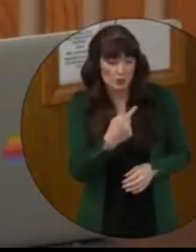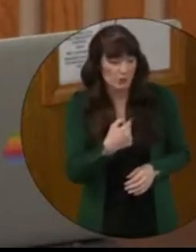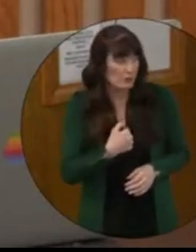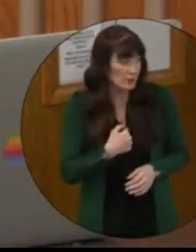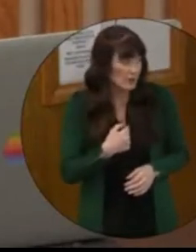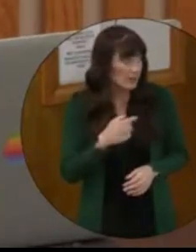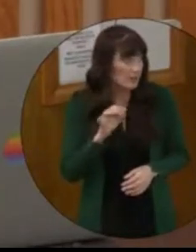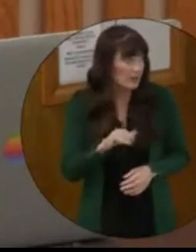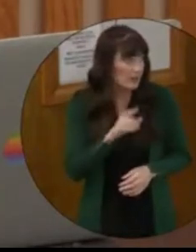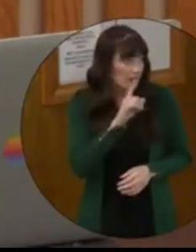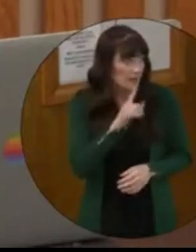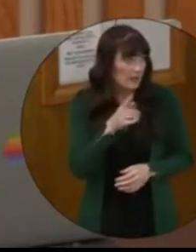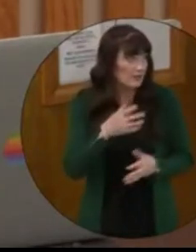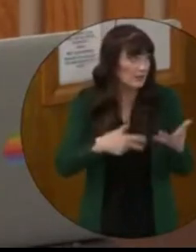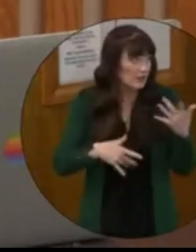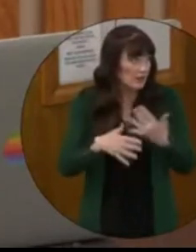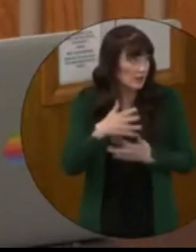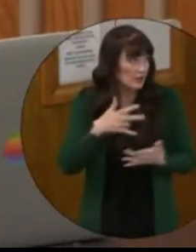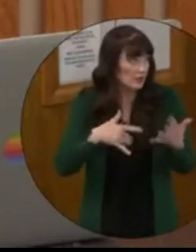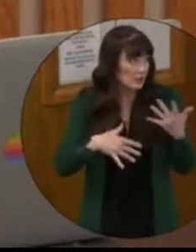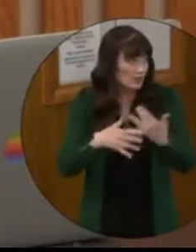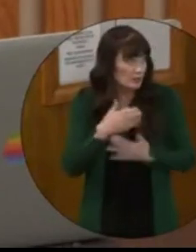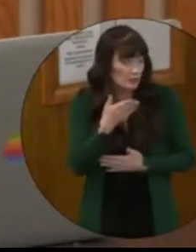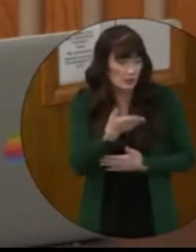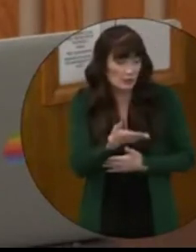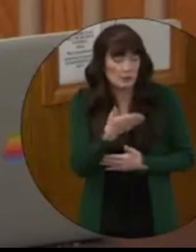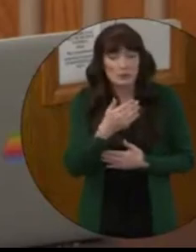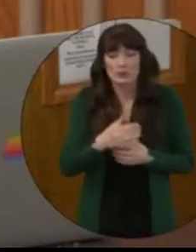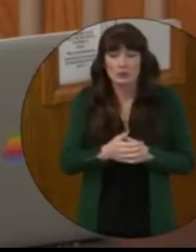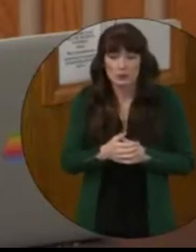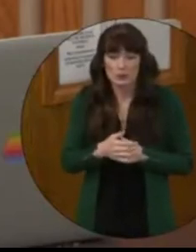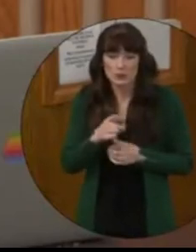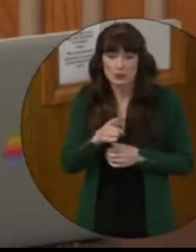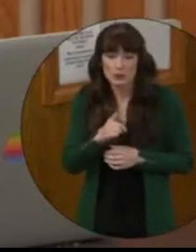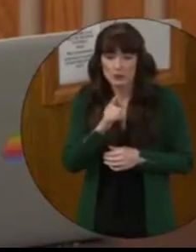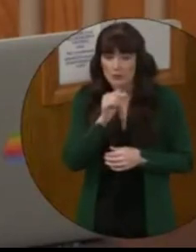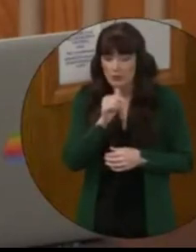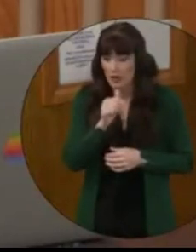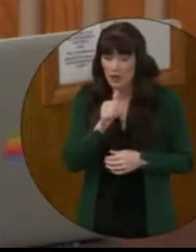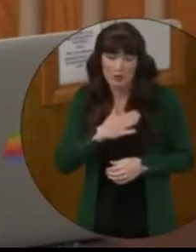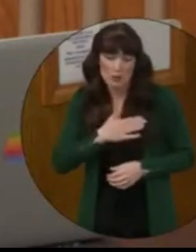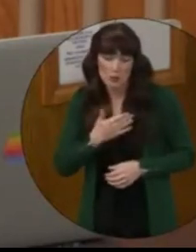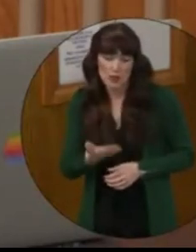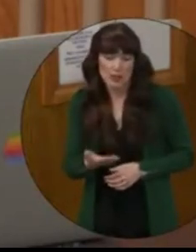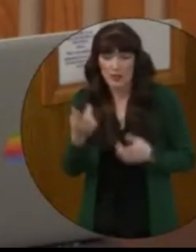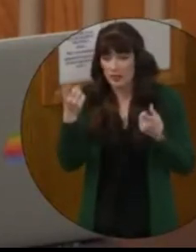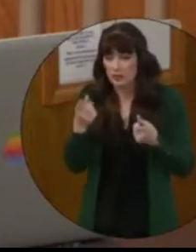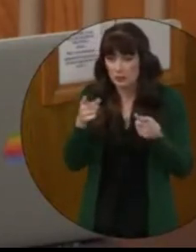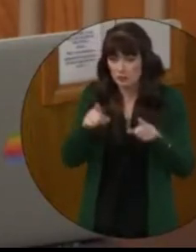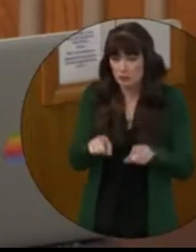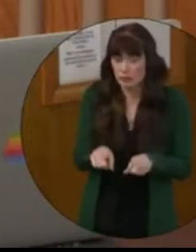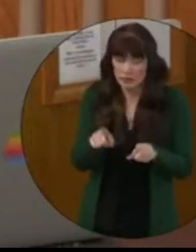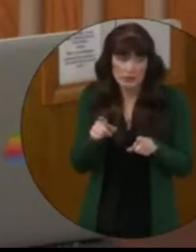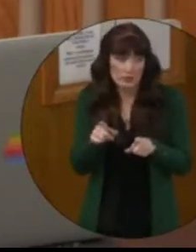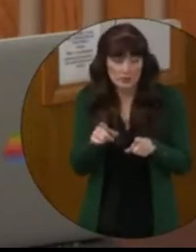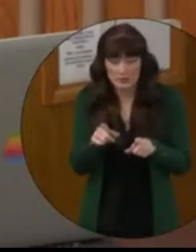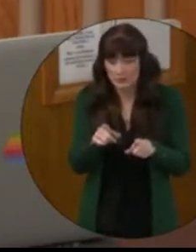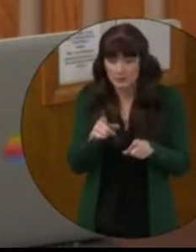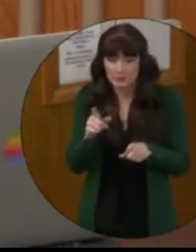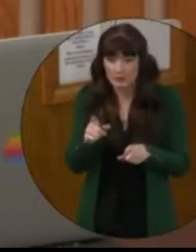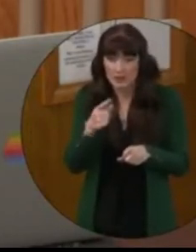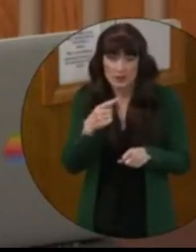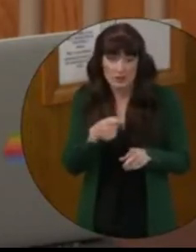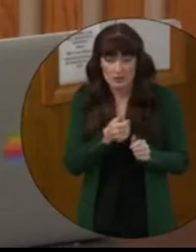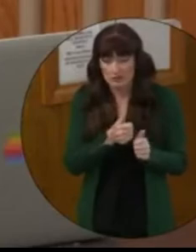that when have interacted with you, you have been unwilling to compromise. You circumvent processes and